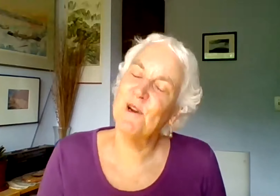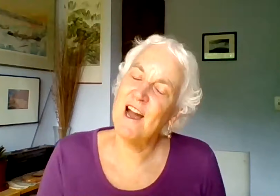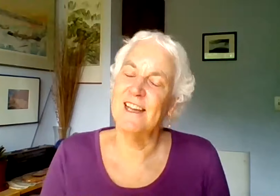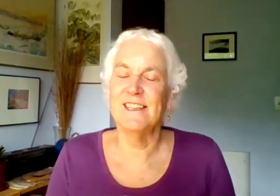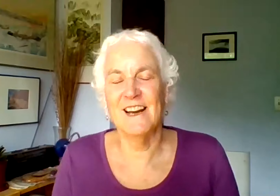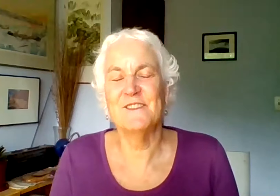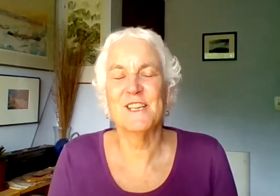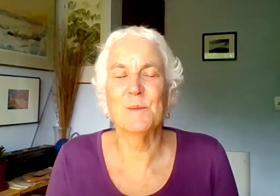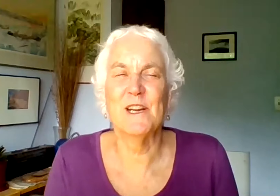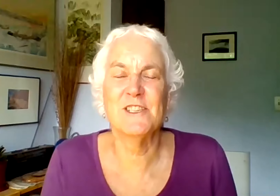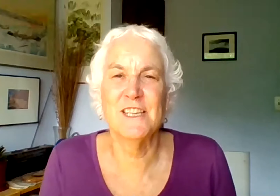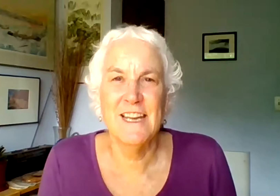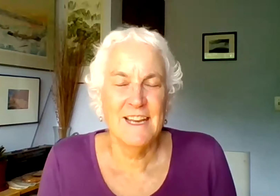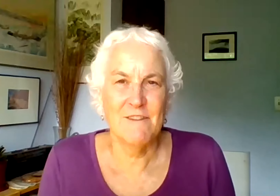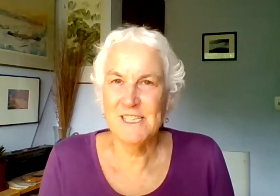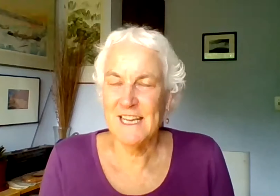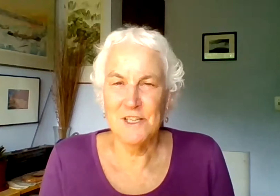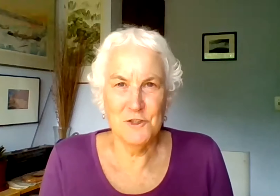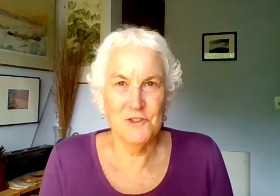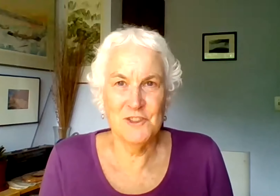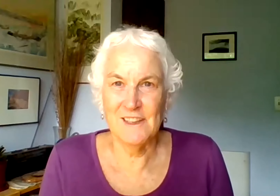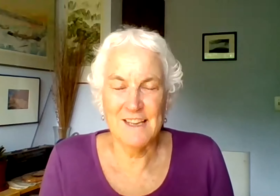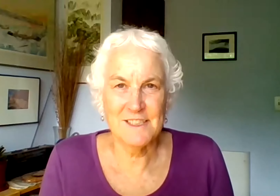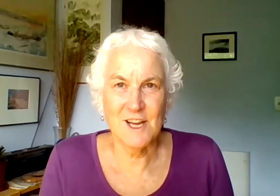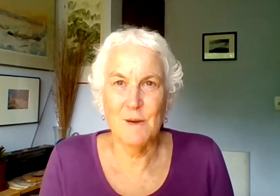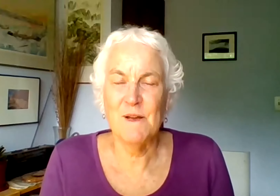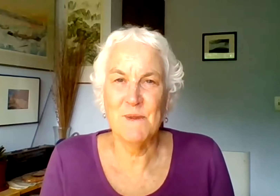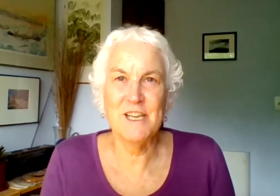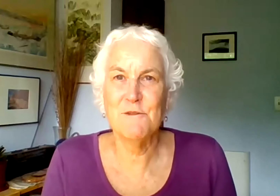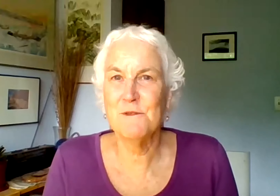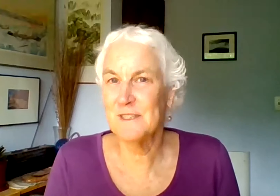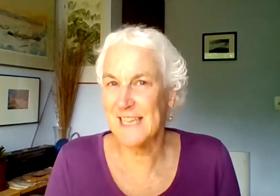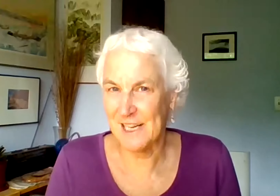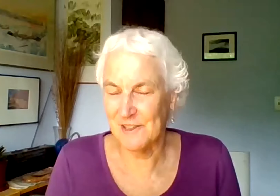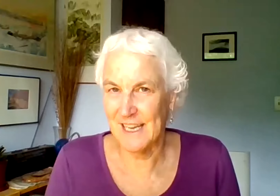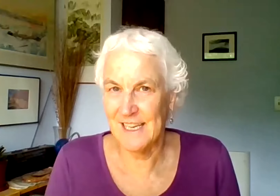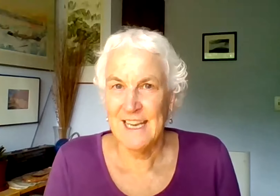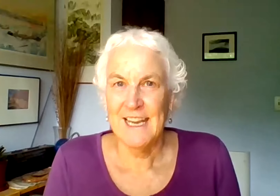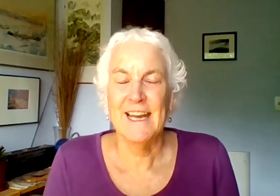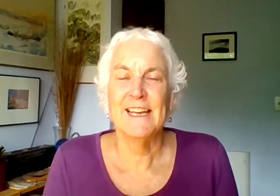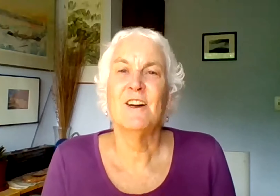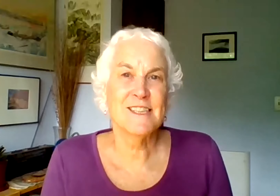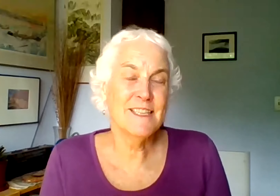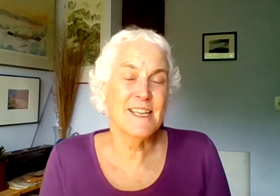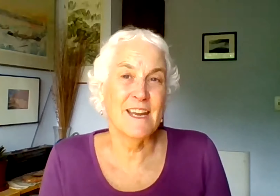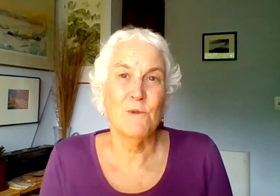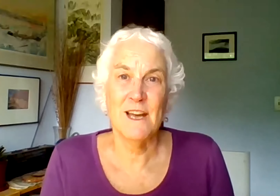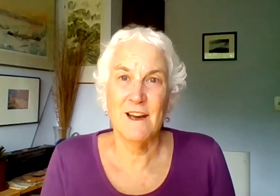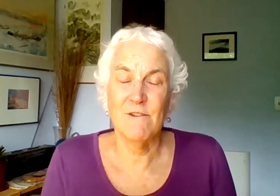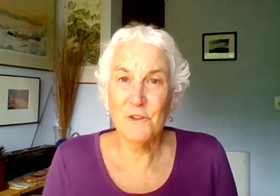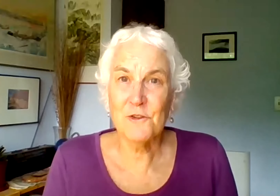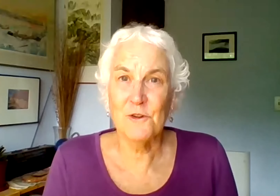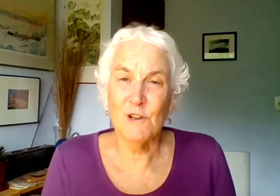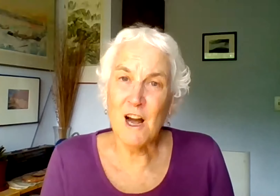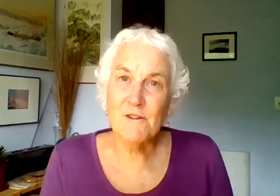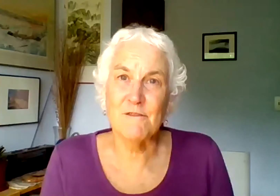disability pride live celebration, every day at noon Alaska time, Monday through Saturday, and on Sunday we